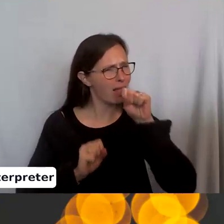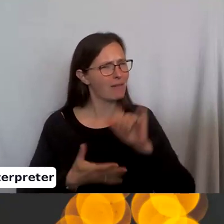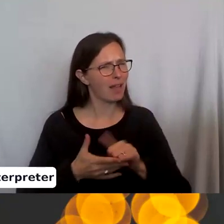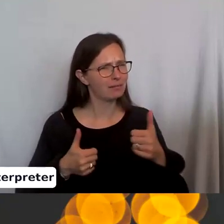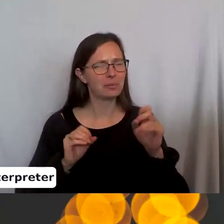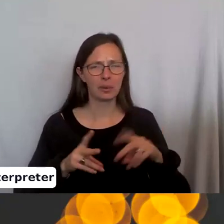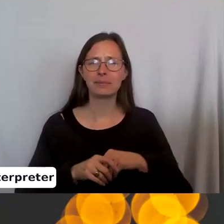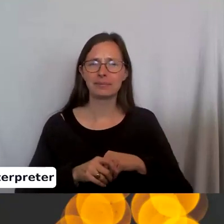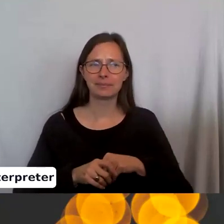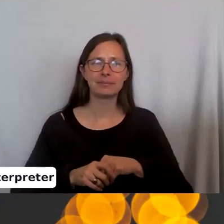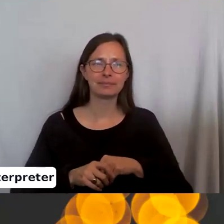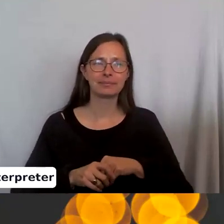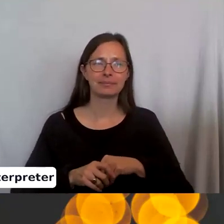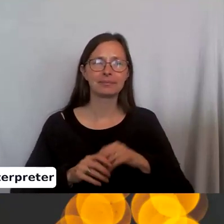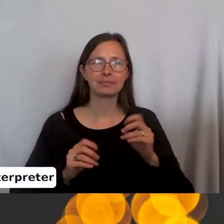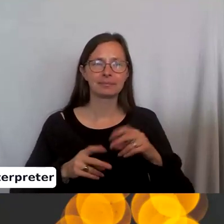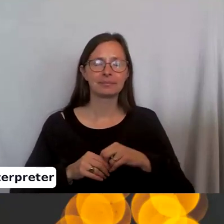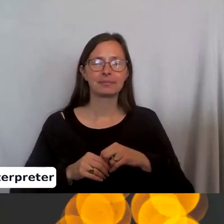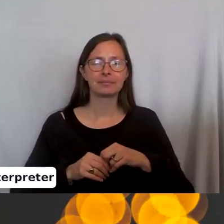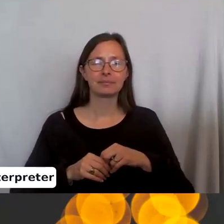Okay. Right to left.